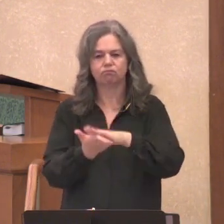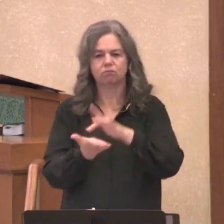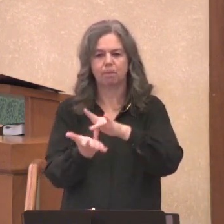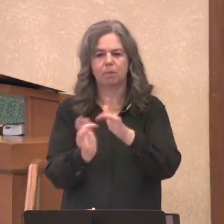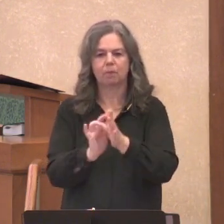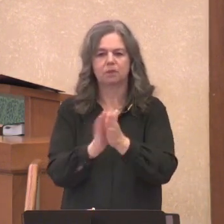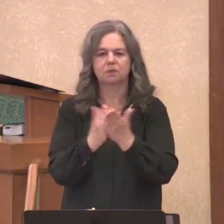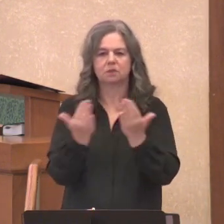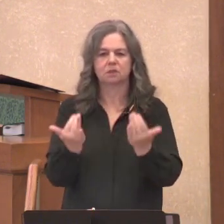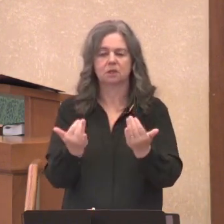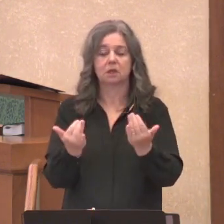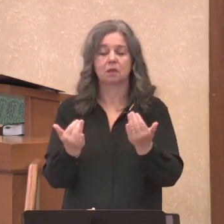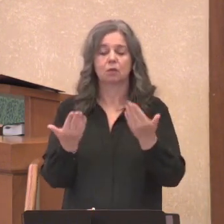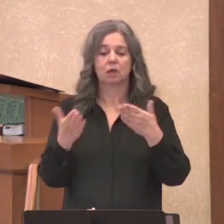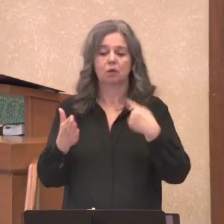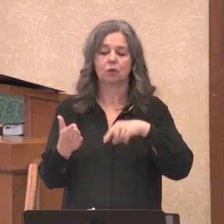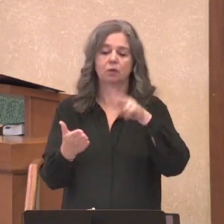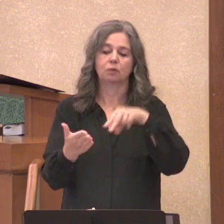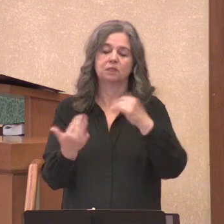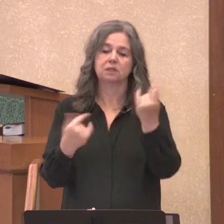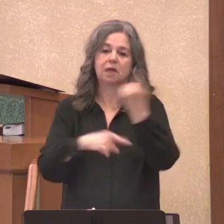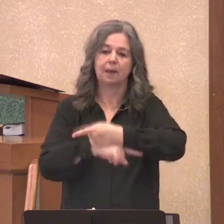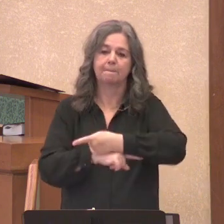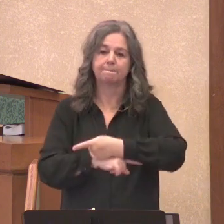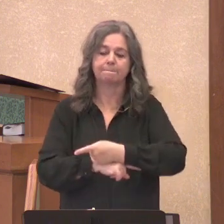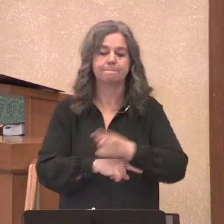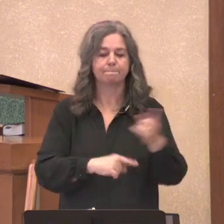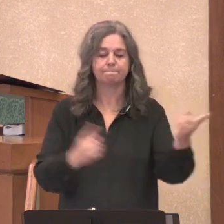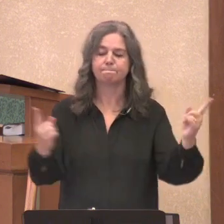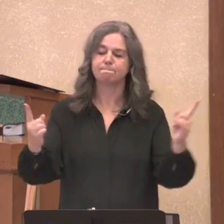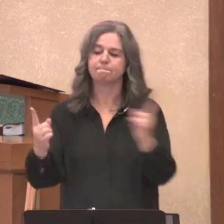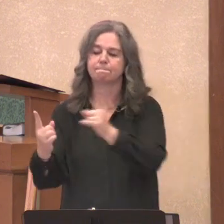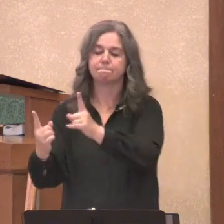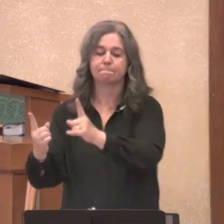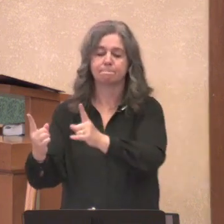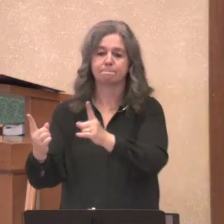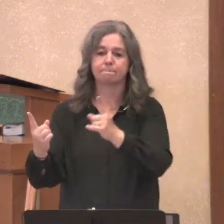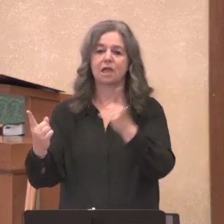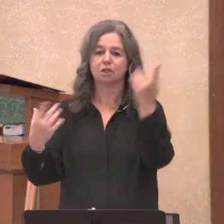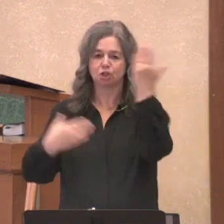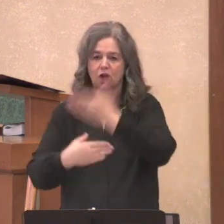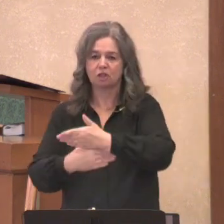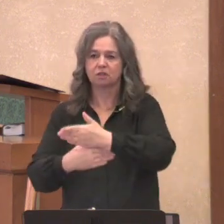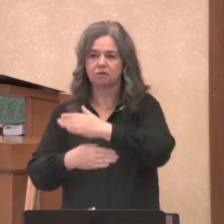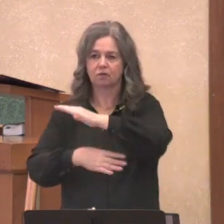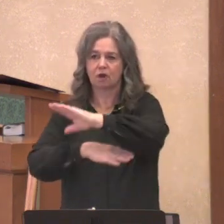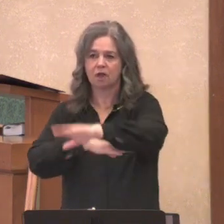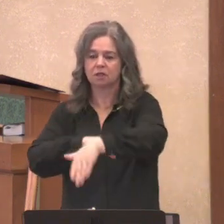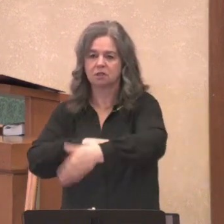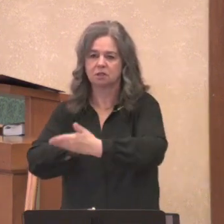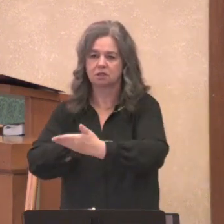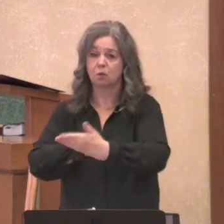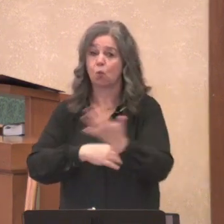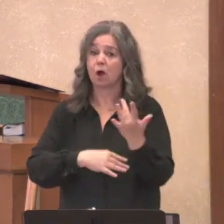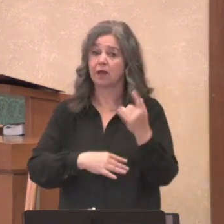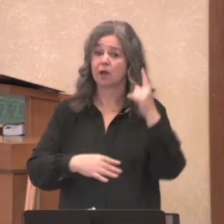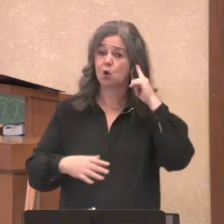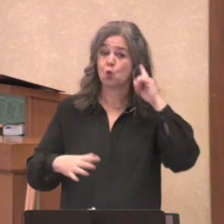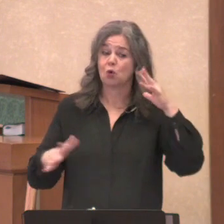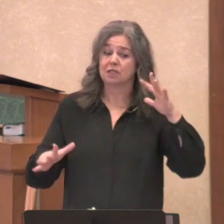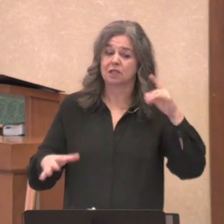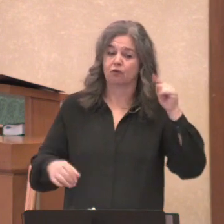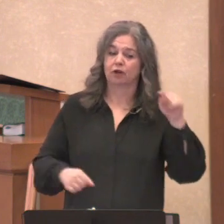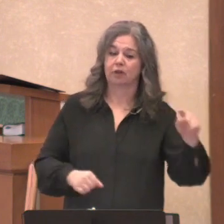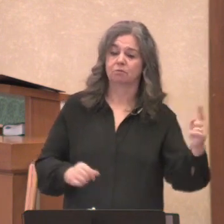in today's reading. Nicodemus comes to Jesus in the darkness of the night because it would be risky for him to